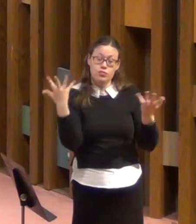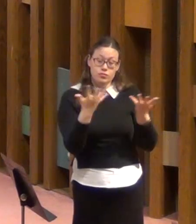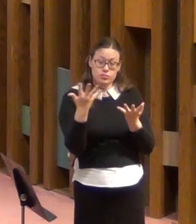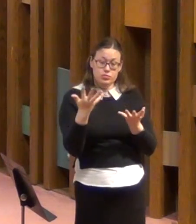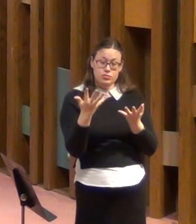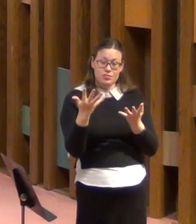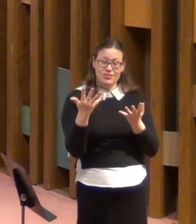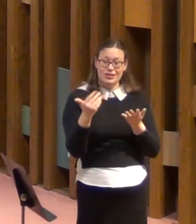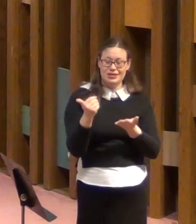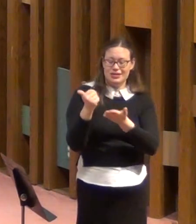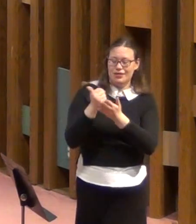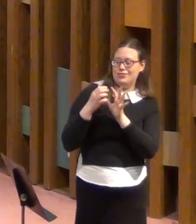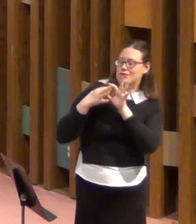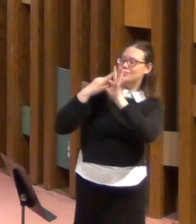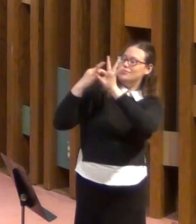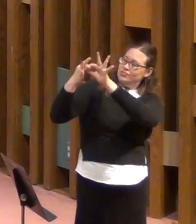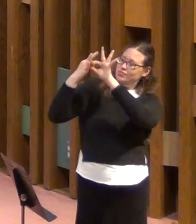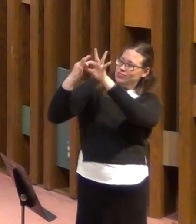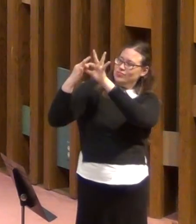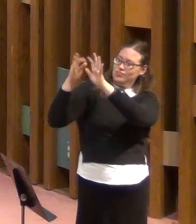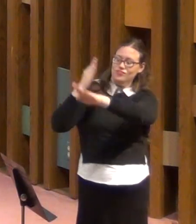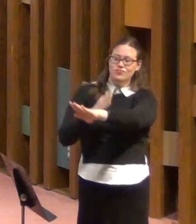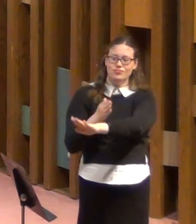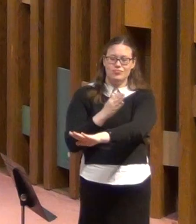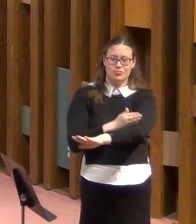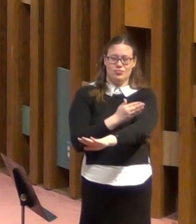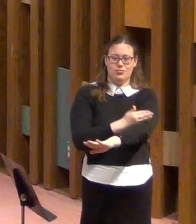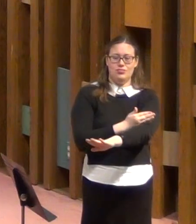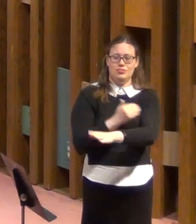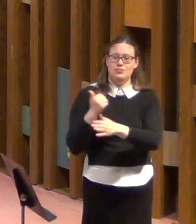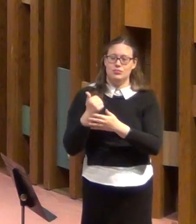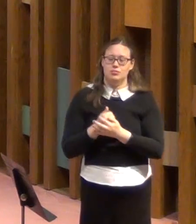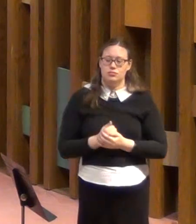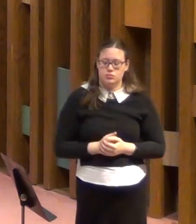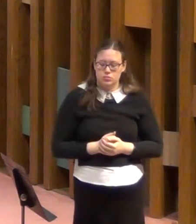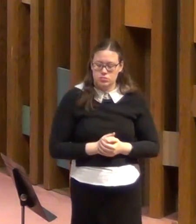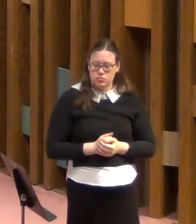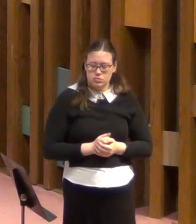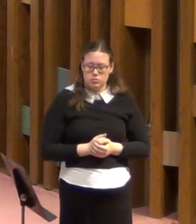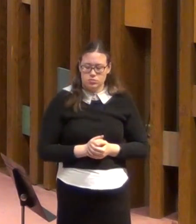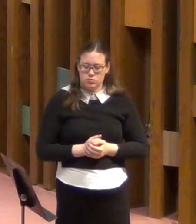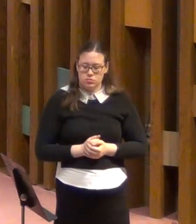partners with him in this ministry of deliverance.